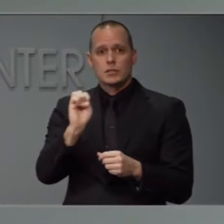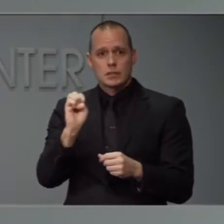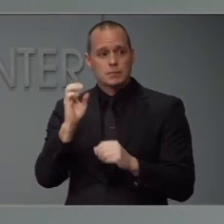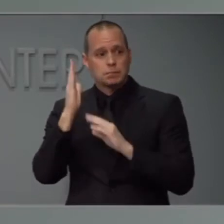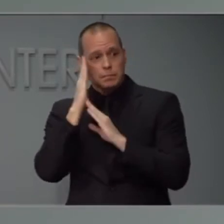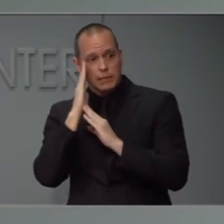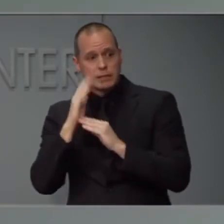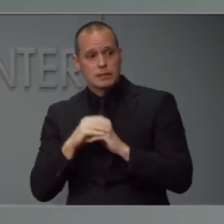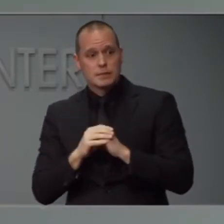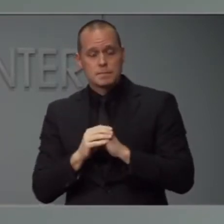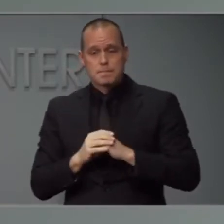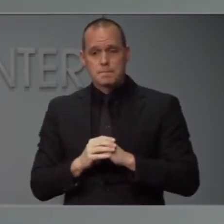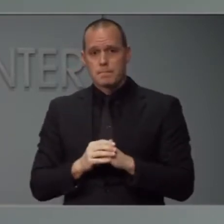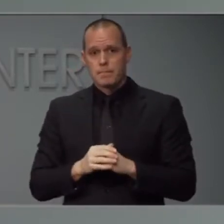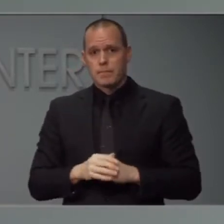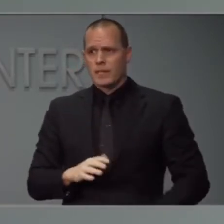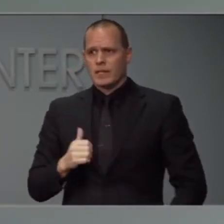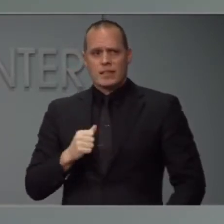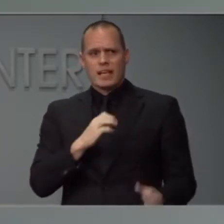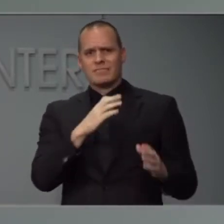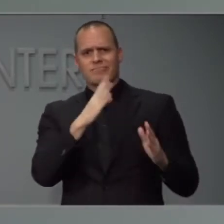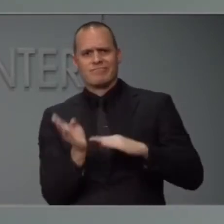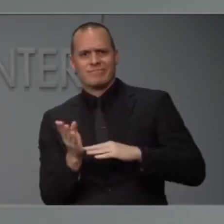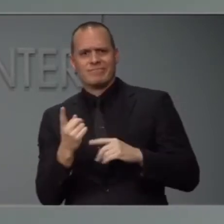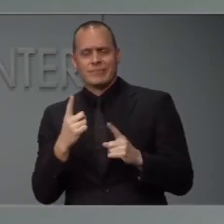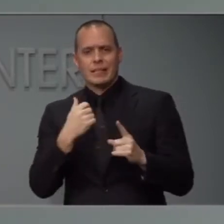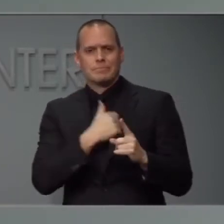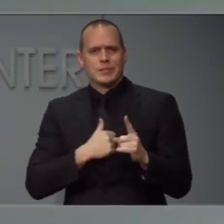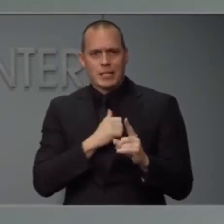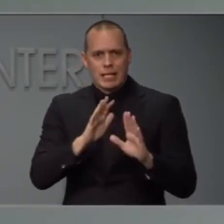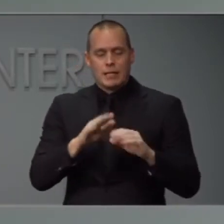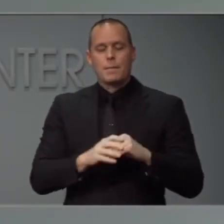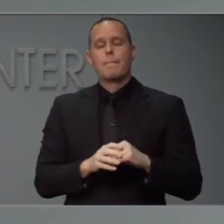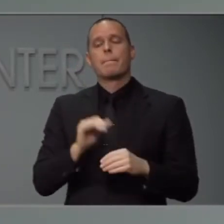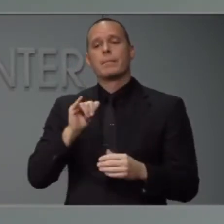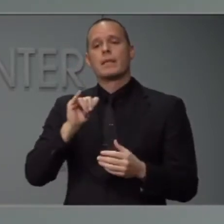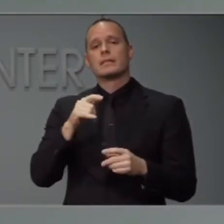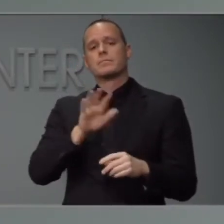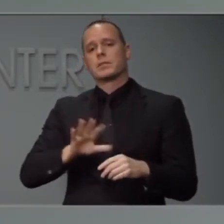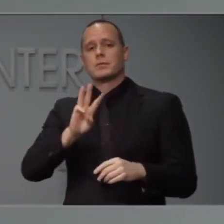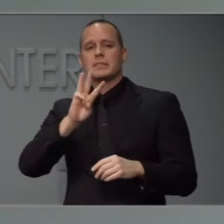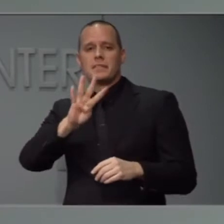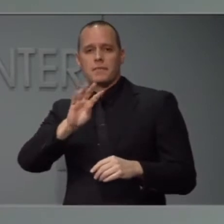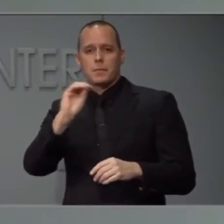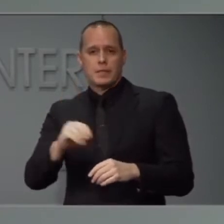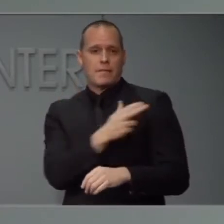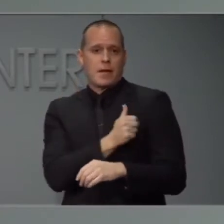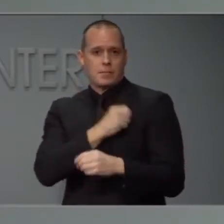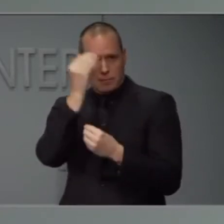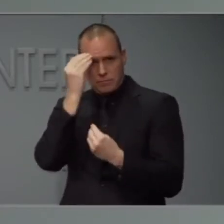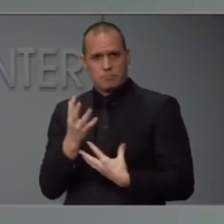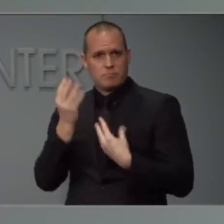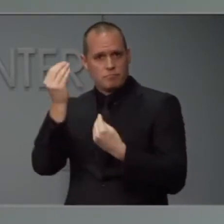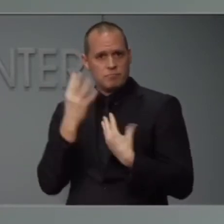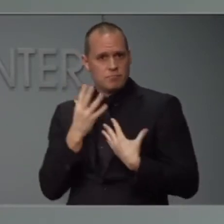— sorry about that — is based on about 64 percent of hospitals reporting.